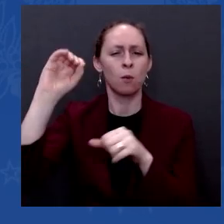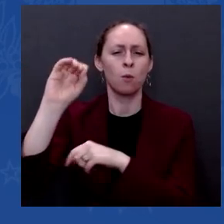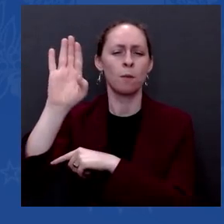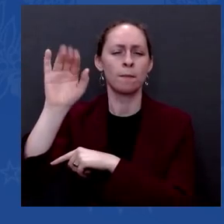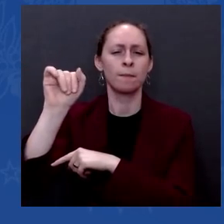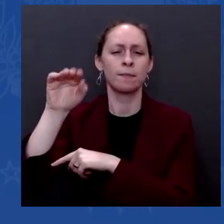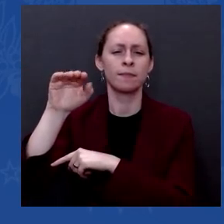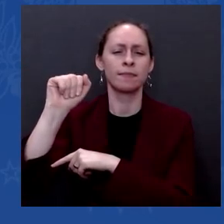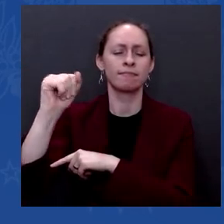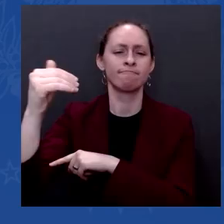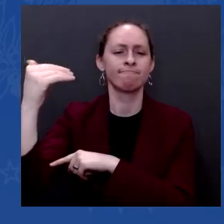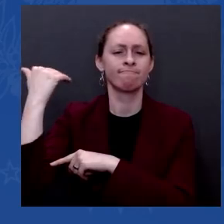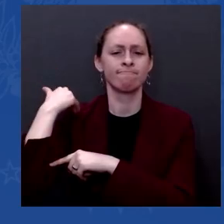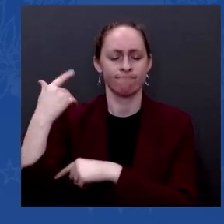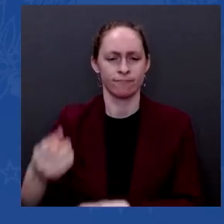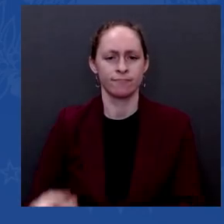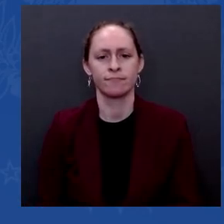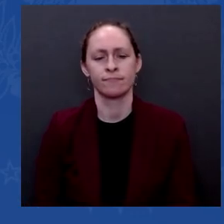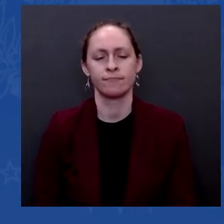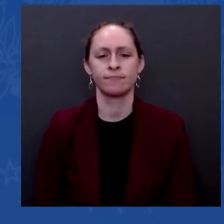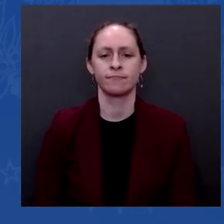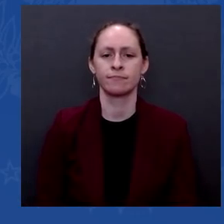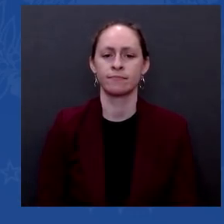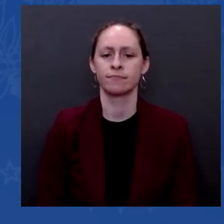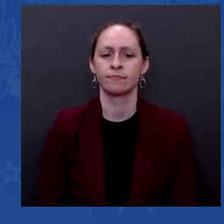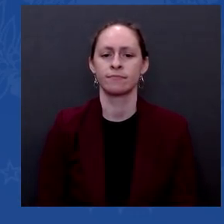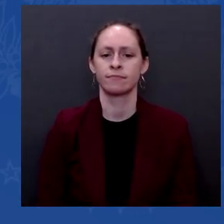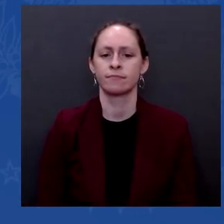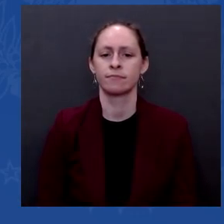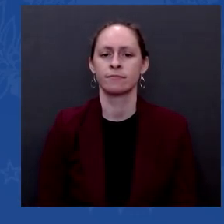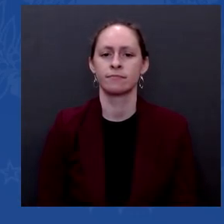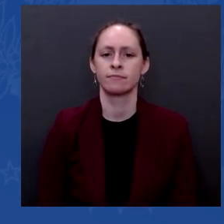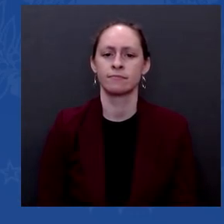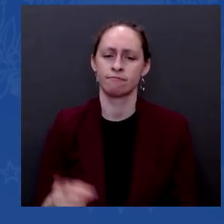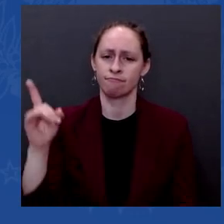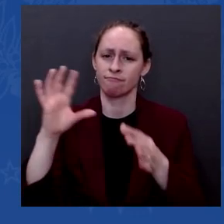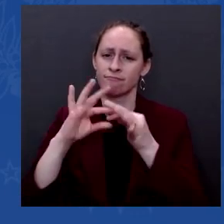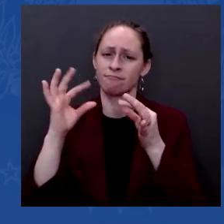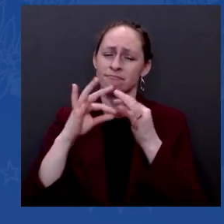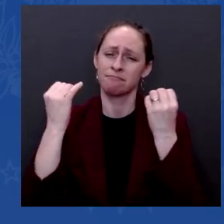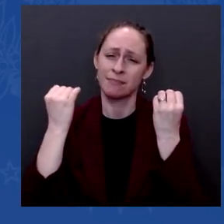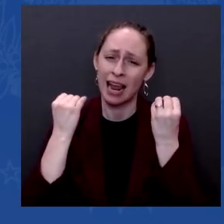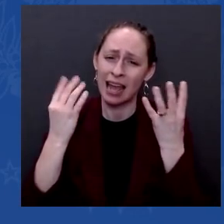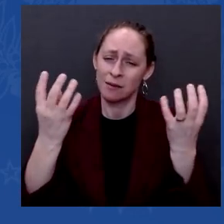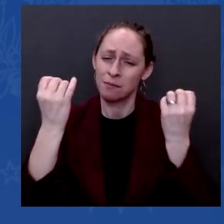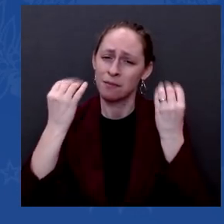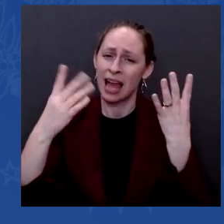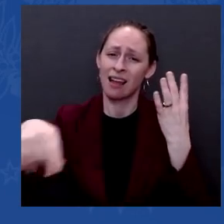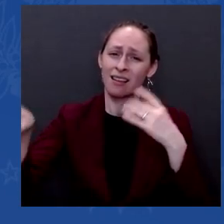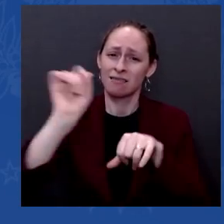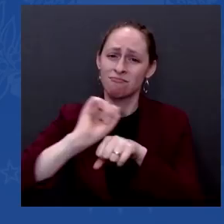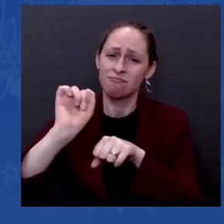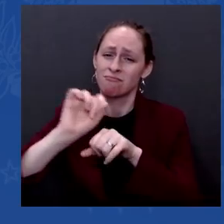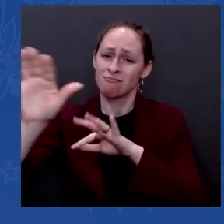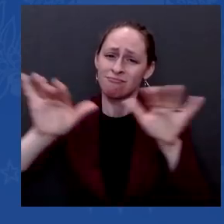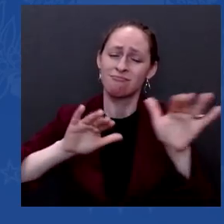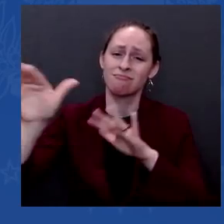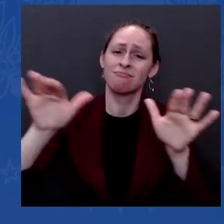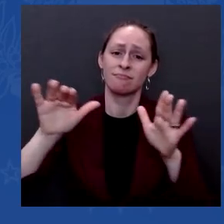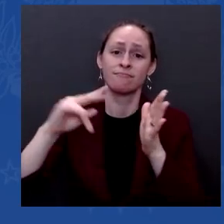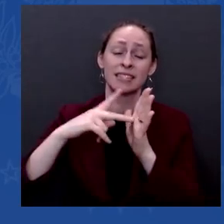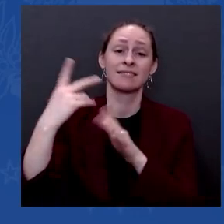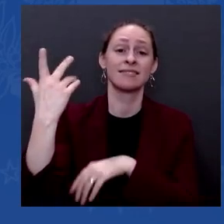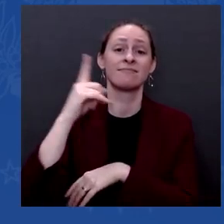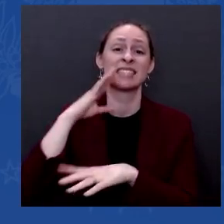Somebody screwing up. So, you know, it's just a but I think you have to look at things that we used to look at on balance.